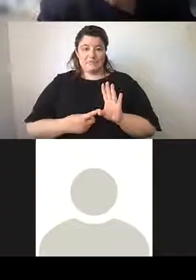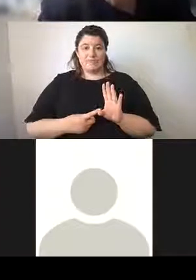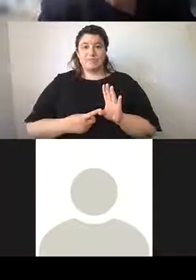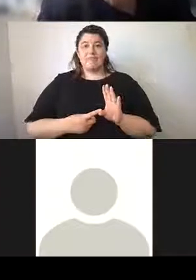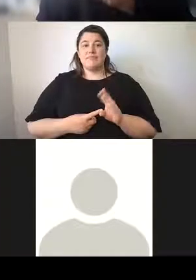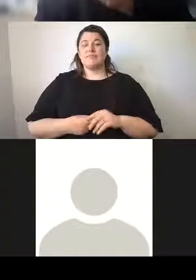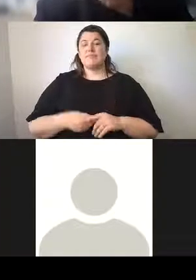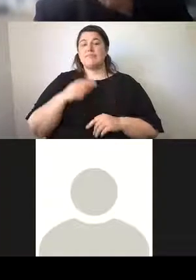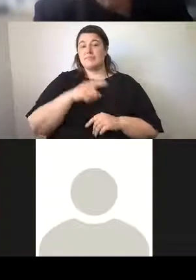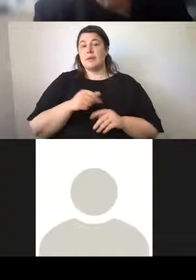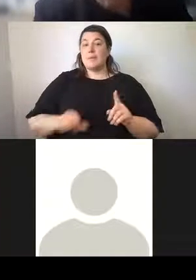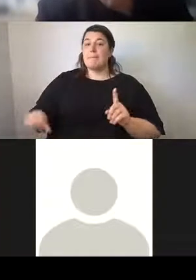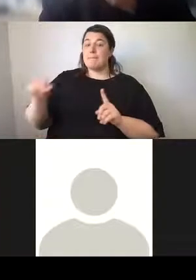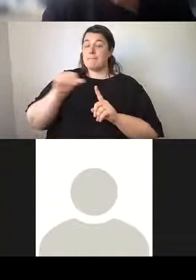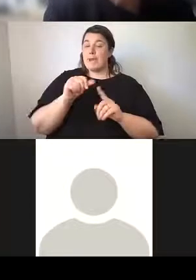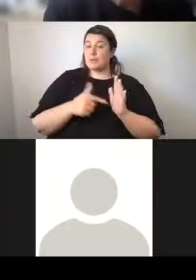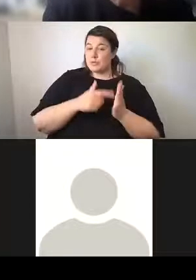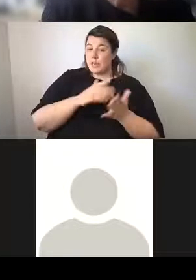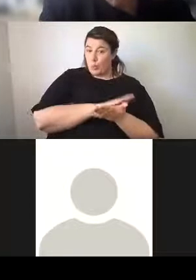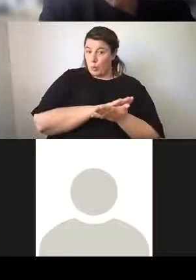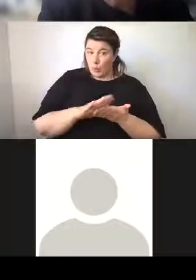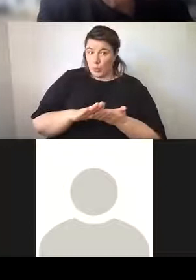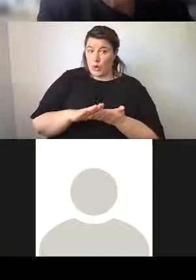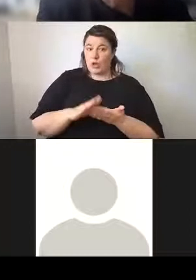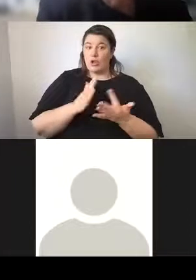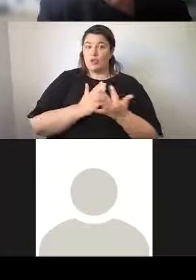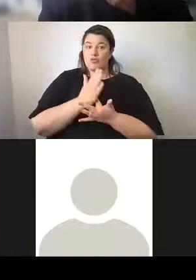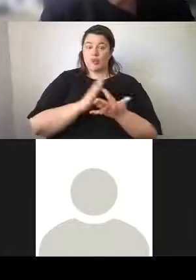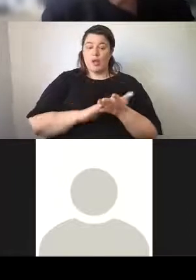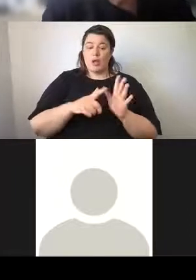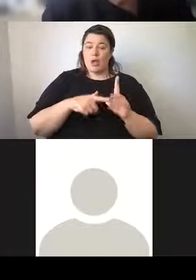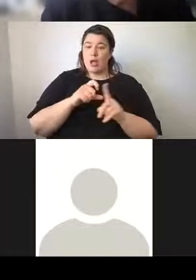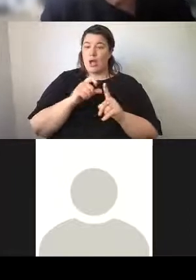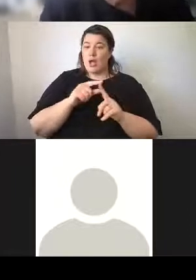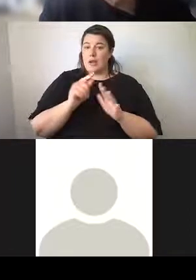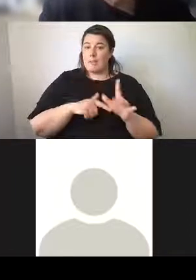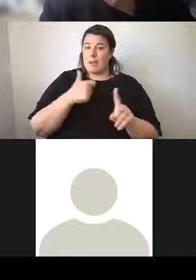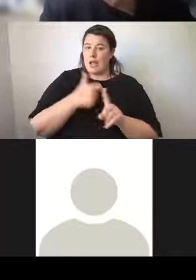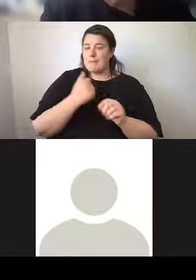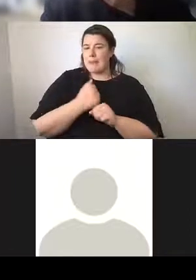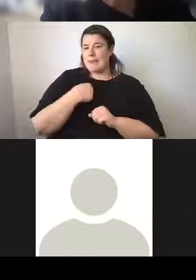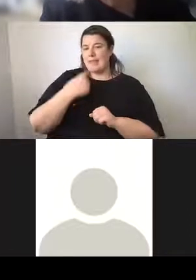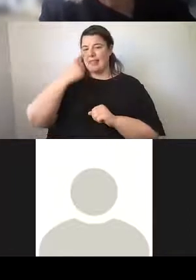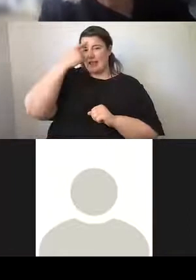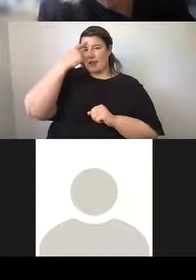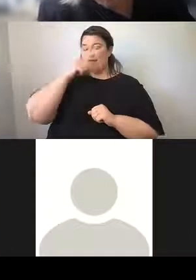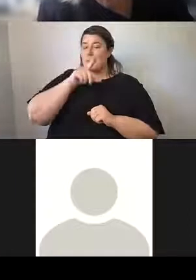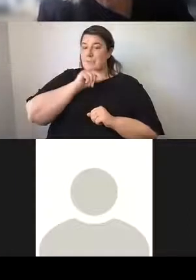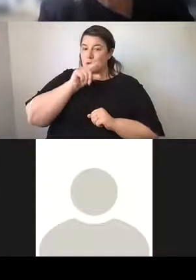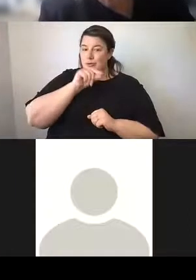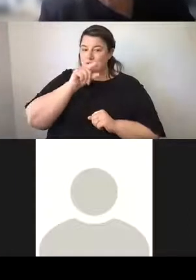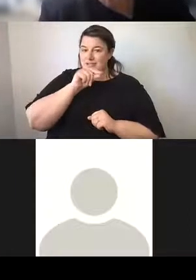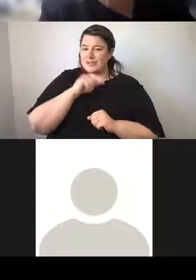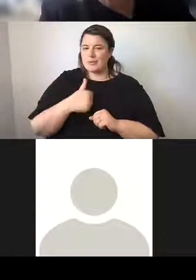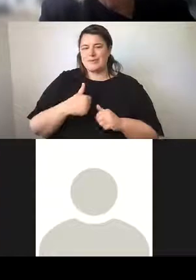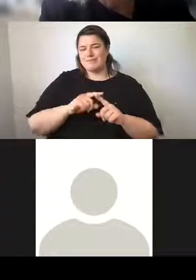to get back to the Town Hall through Hyde Park made me think of the birds. We have a lot of paintings